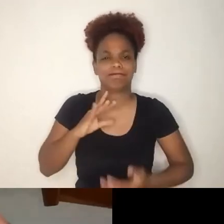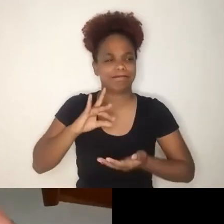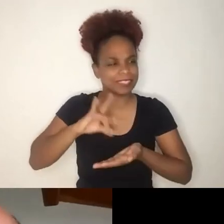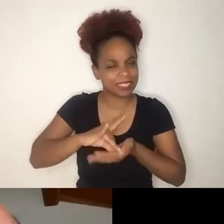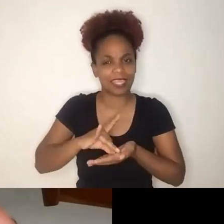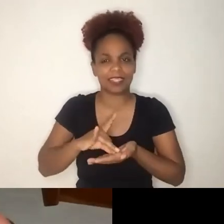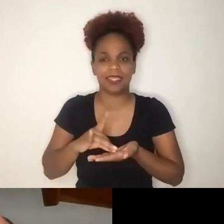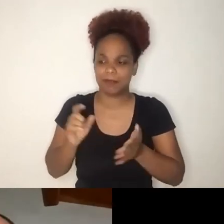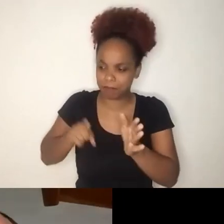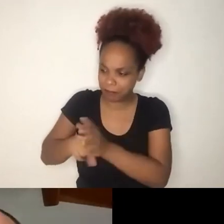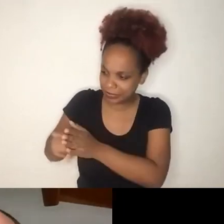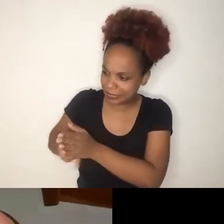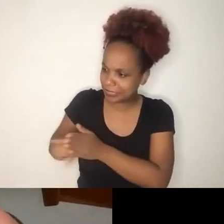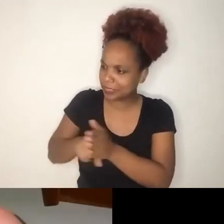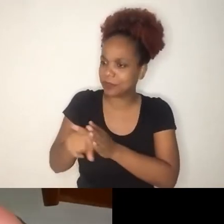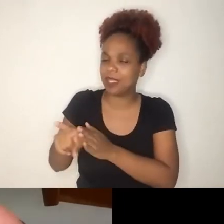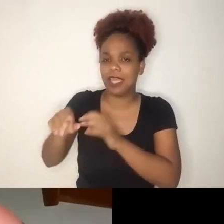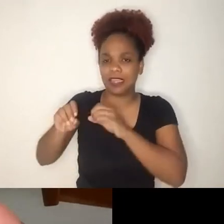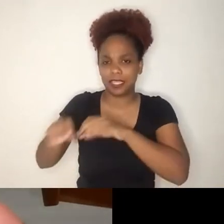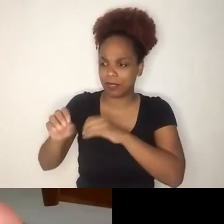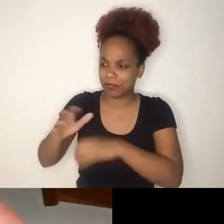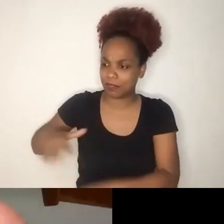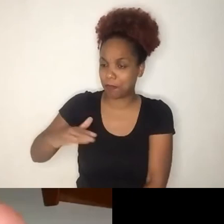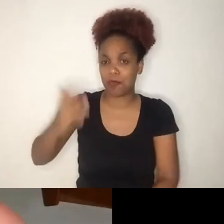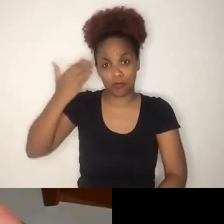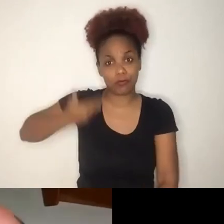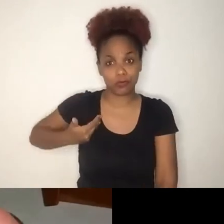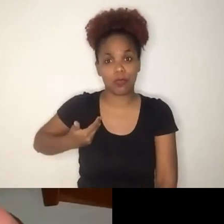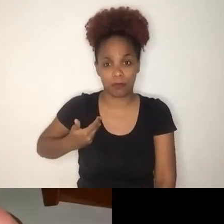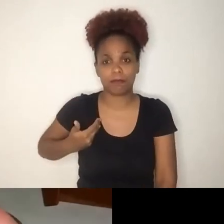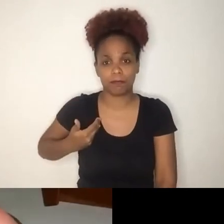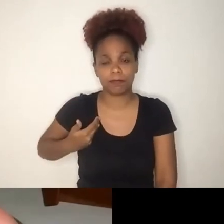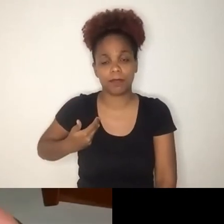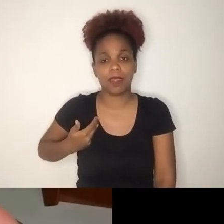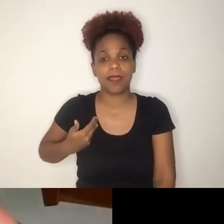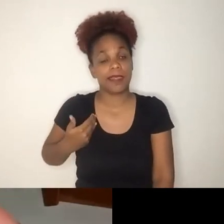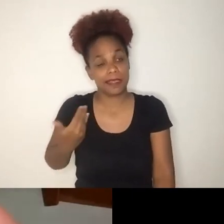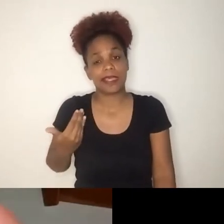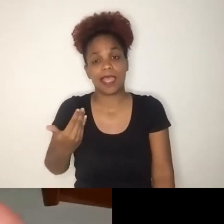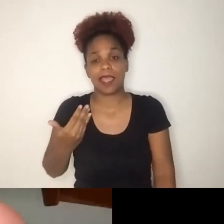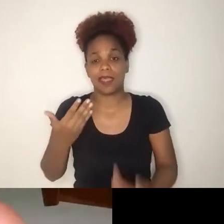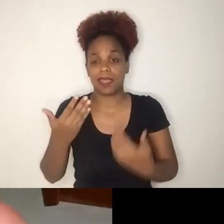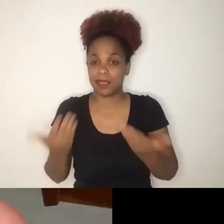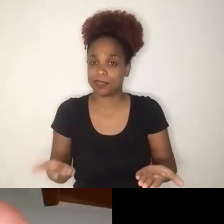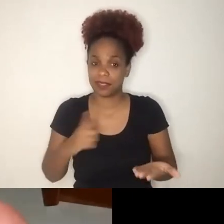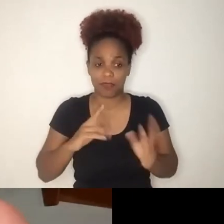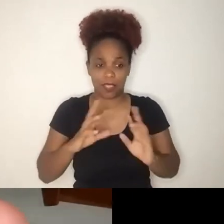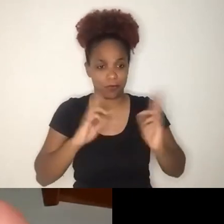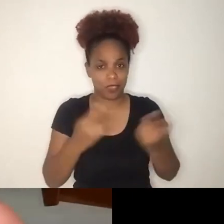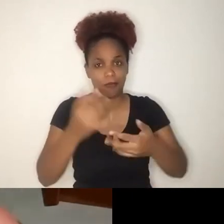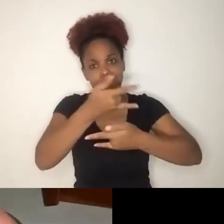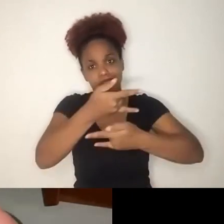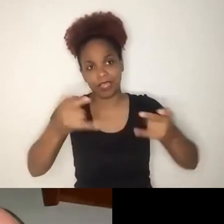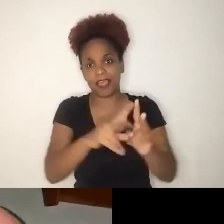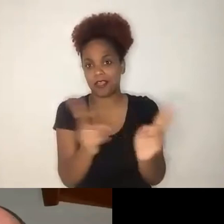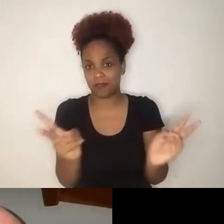even if this meeting is virtual and I cannot engage in personal conversations with you,